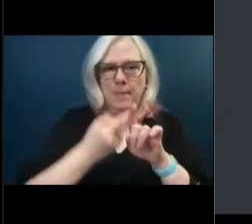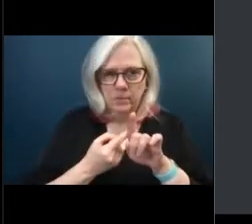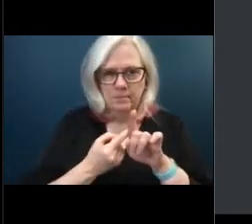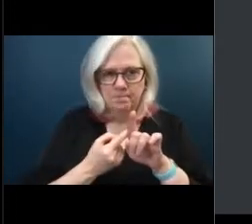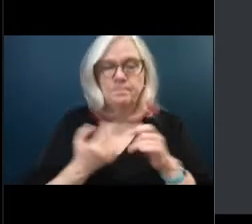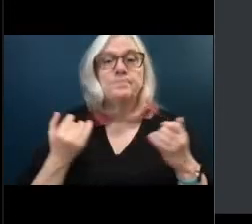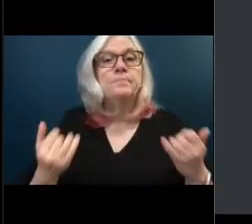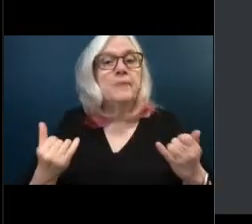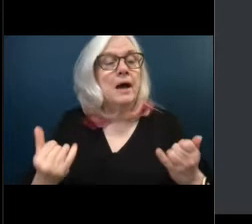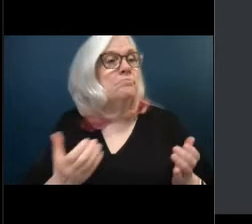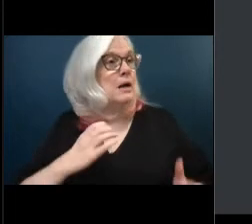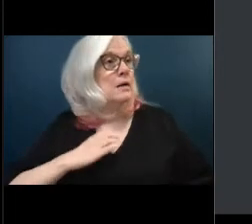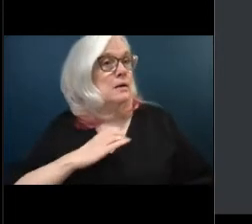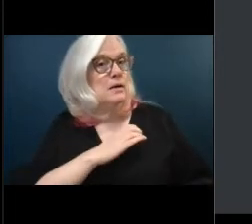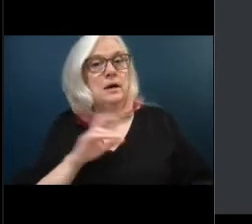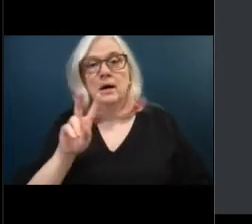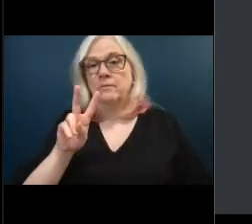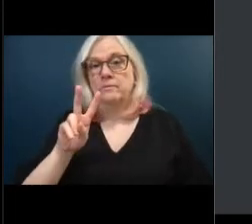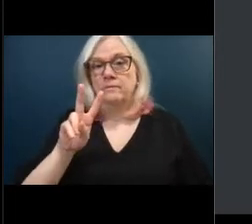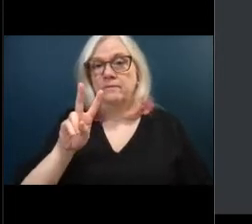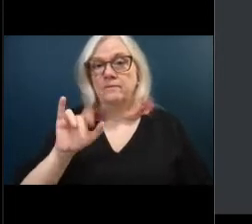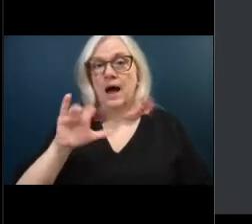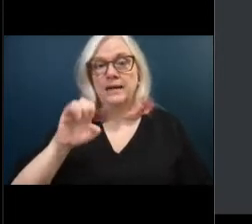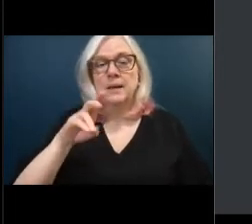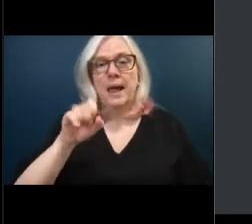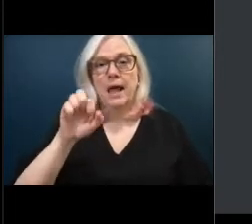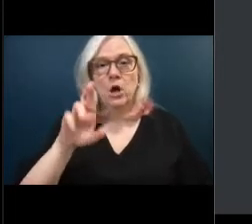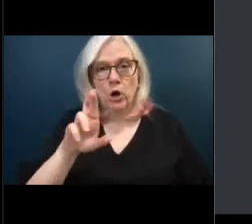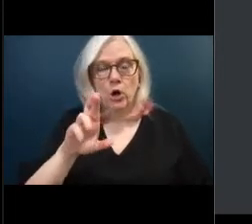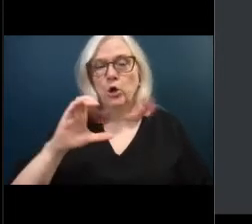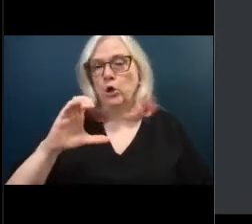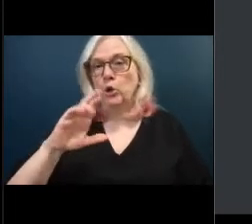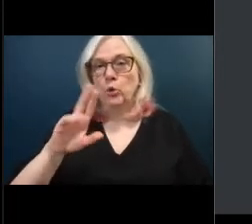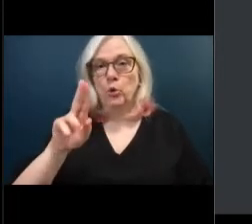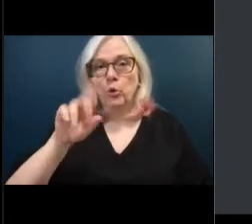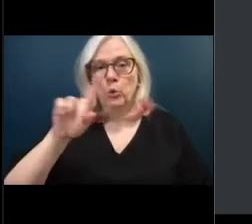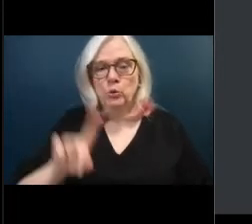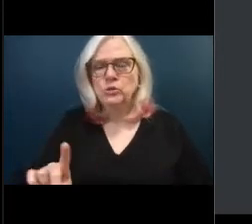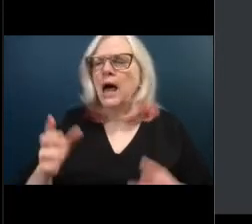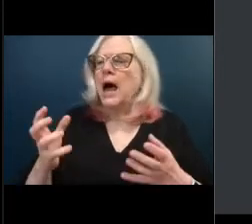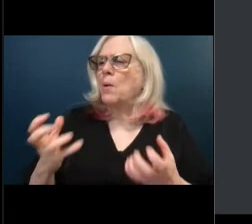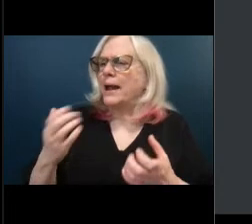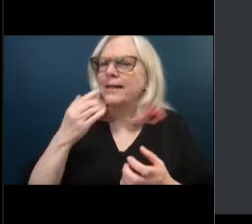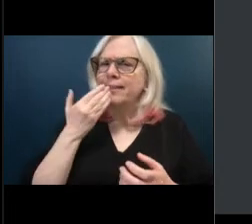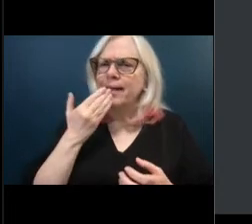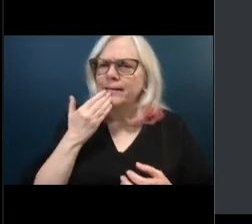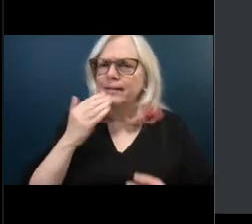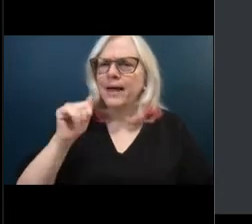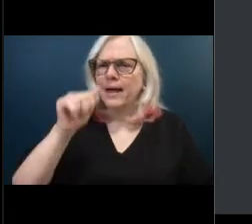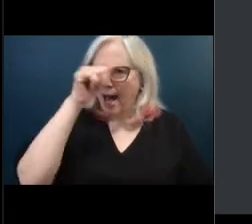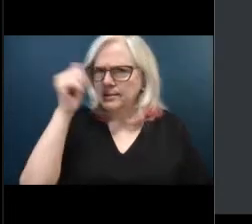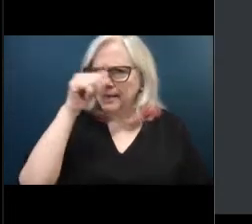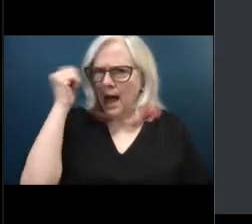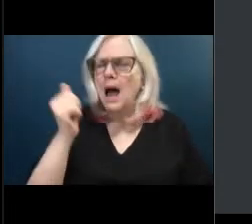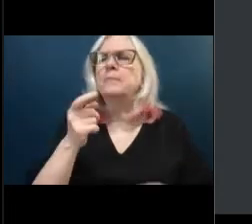Commissioner, Vice Mayor Cruz. All right. I want to thank the Alzheimer's Association for working with us and getting this